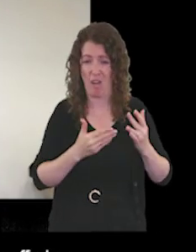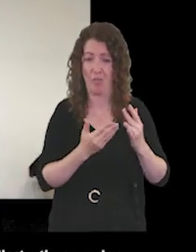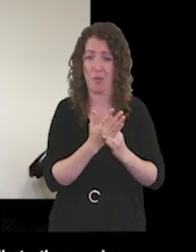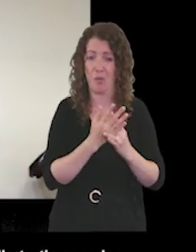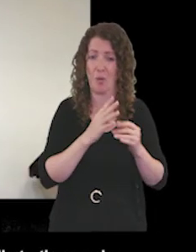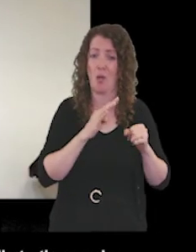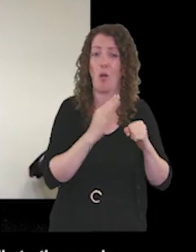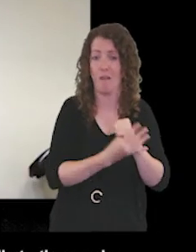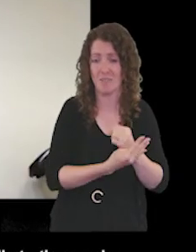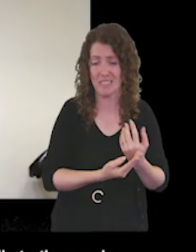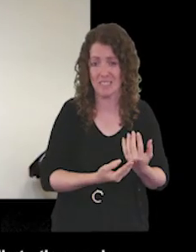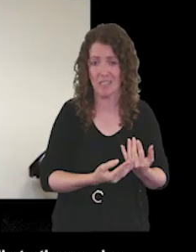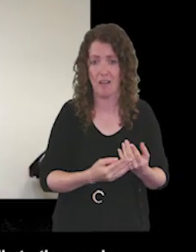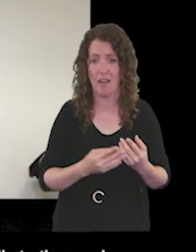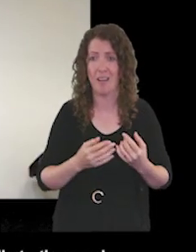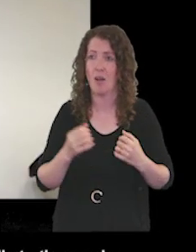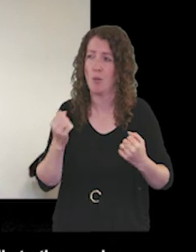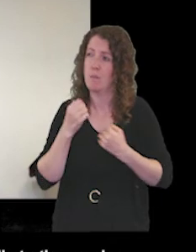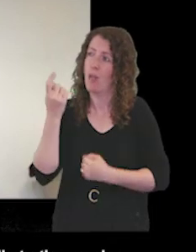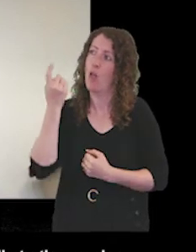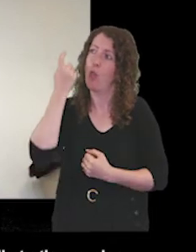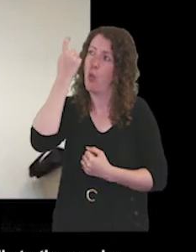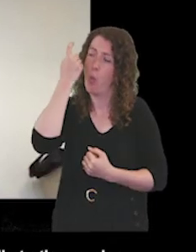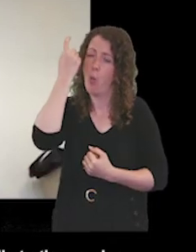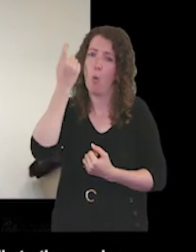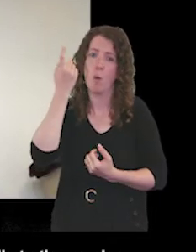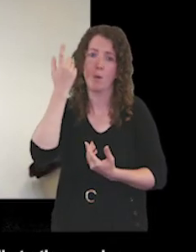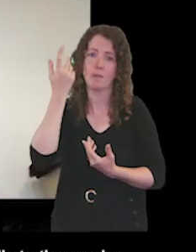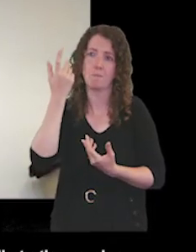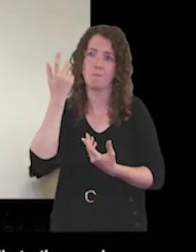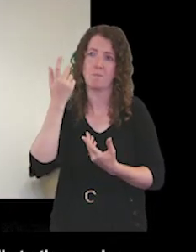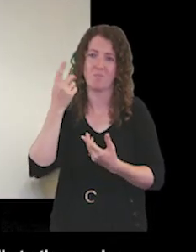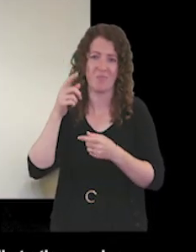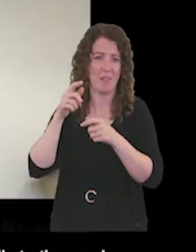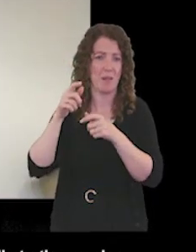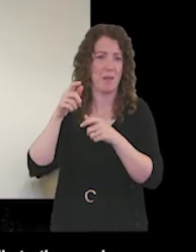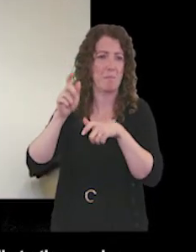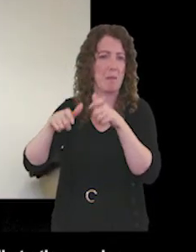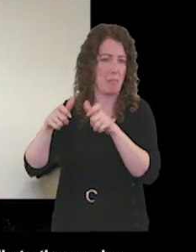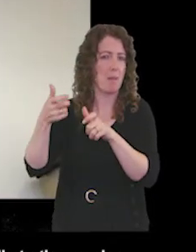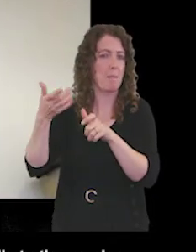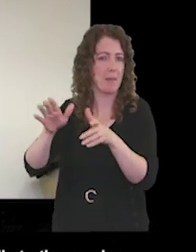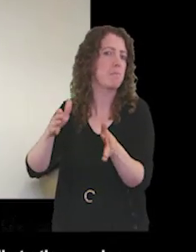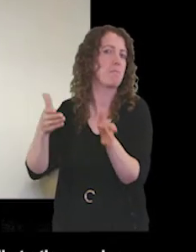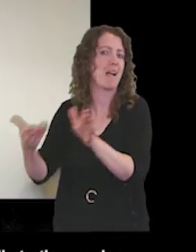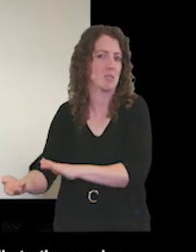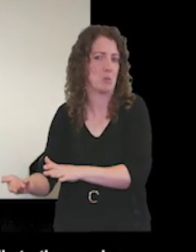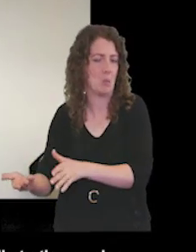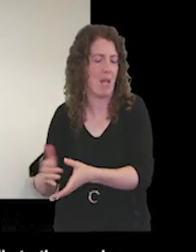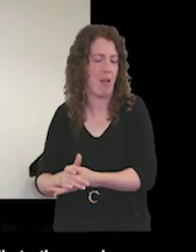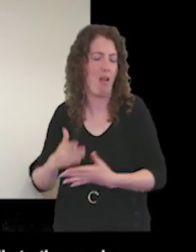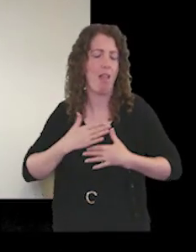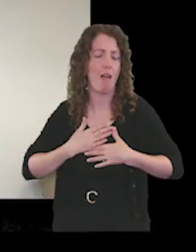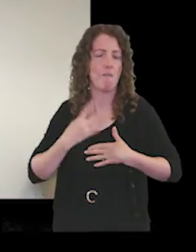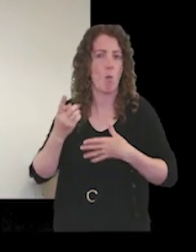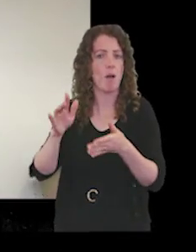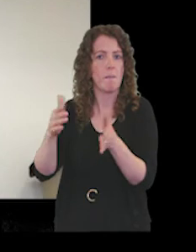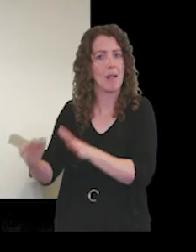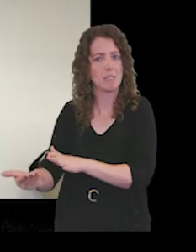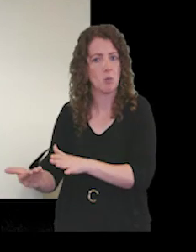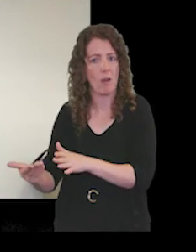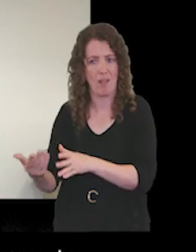and our thoughts go out especially to those who have lost loved ones um in this last year